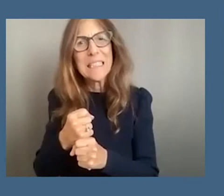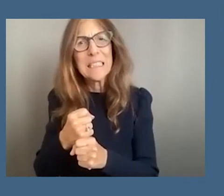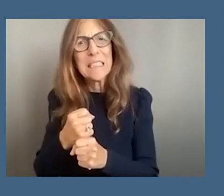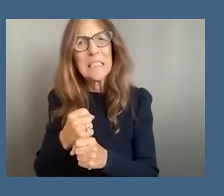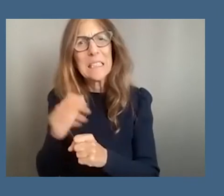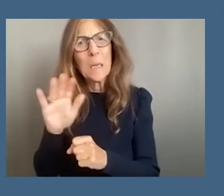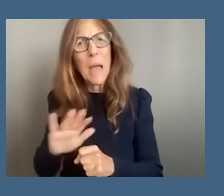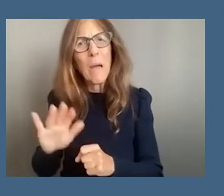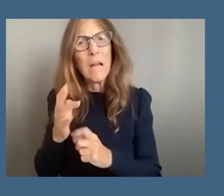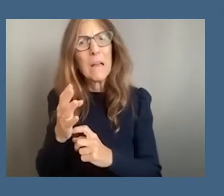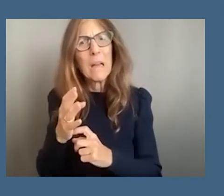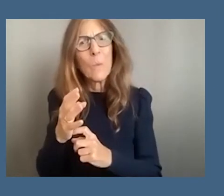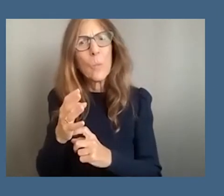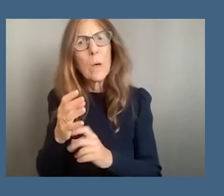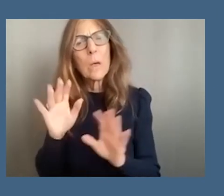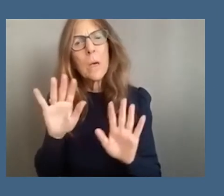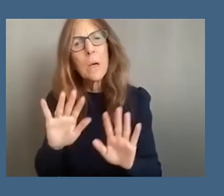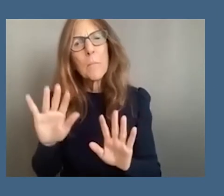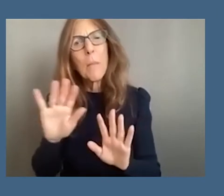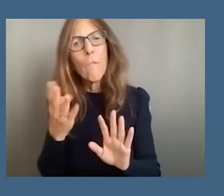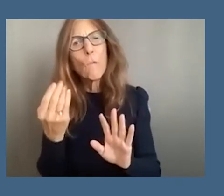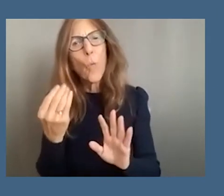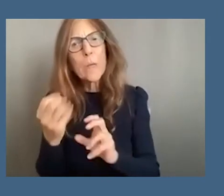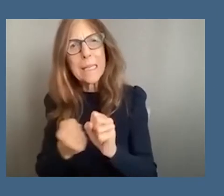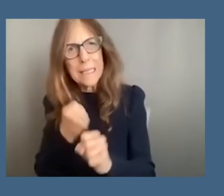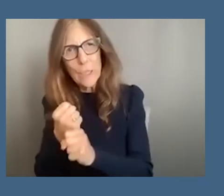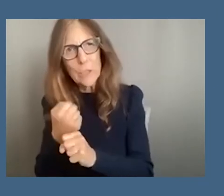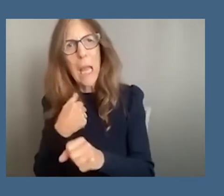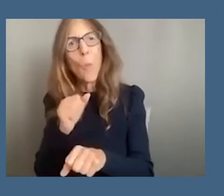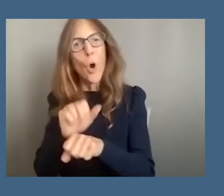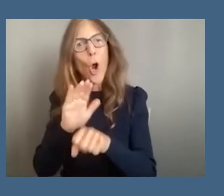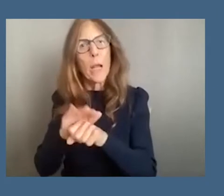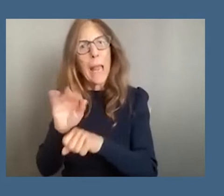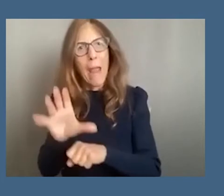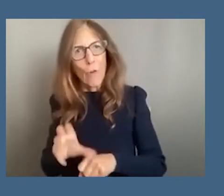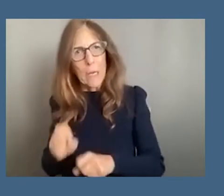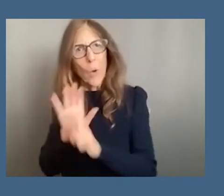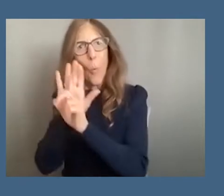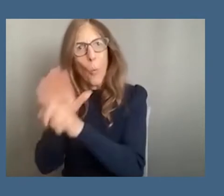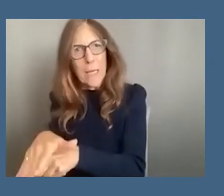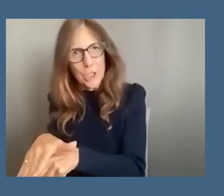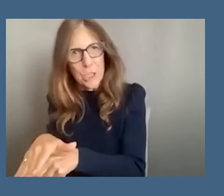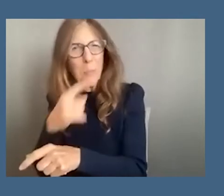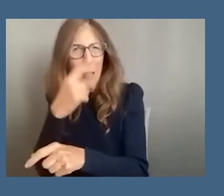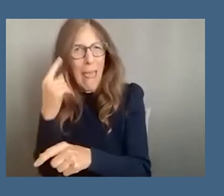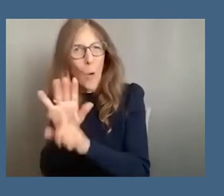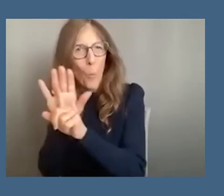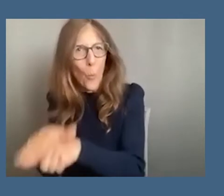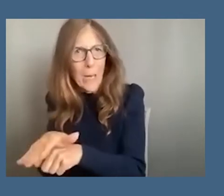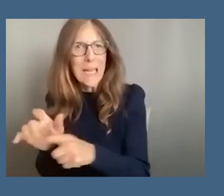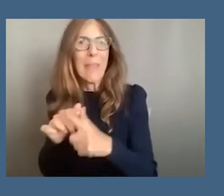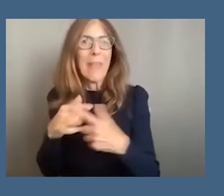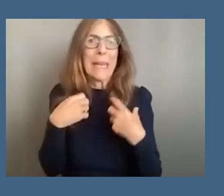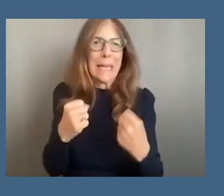years since i've been working on um black oppression african oppression um and then healing and